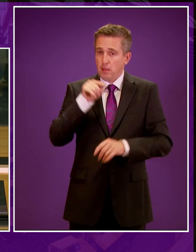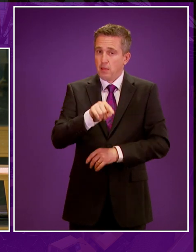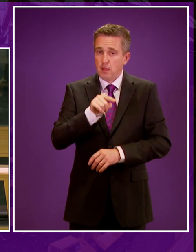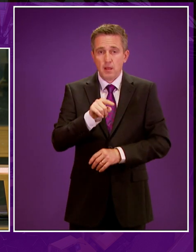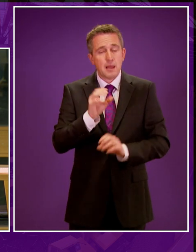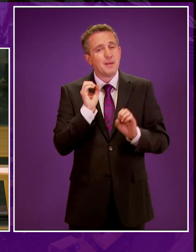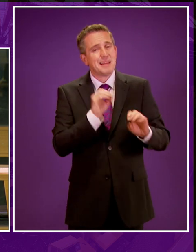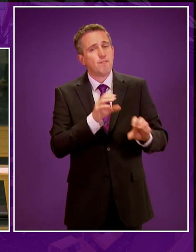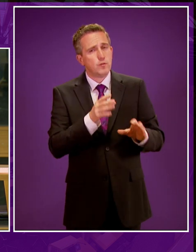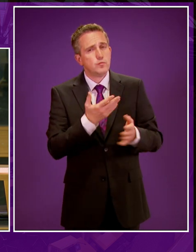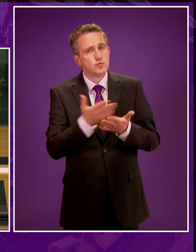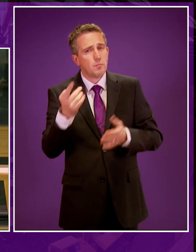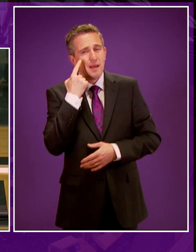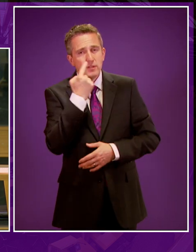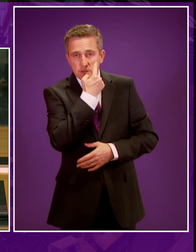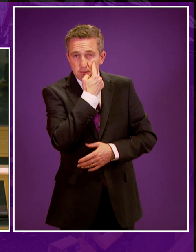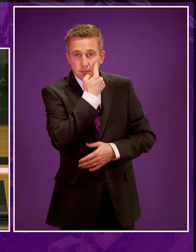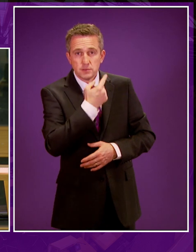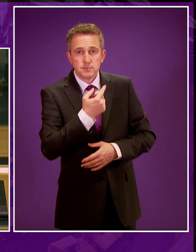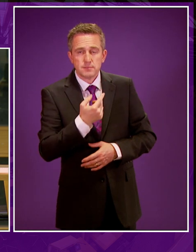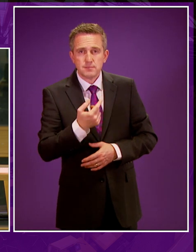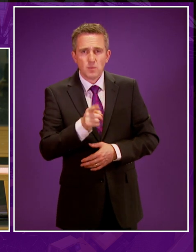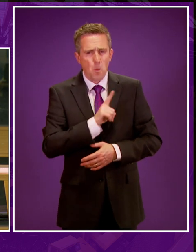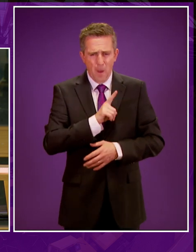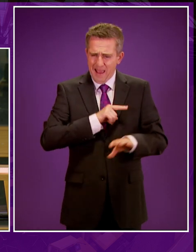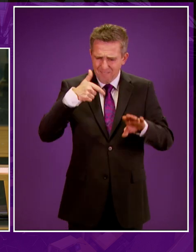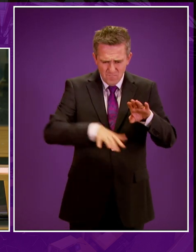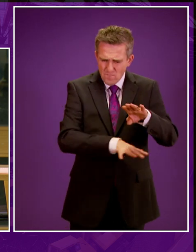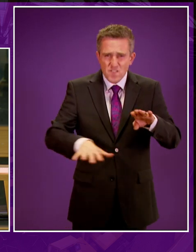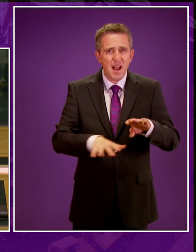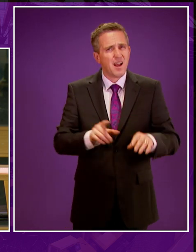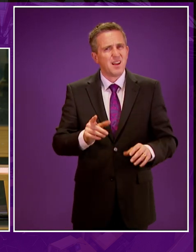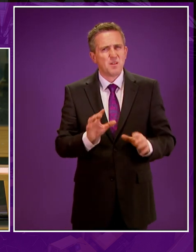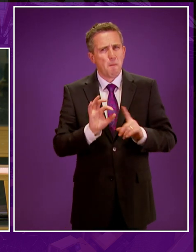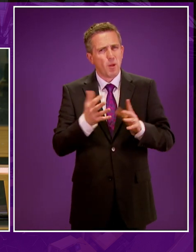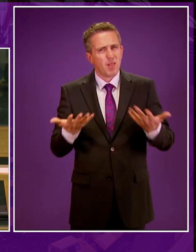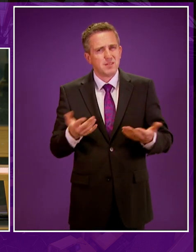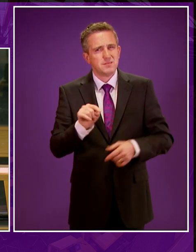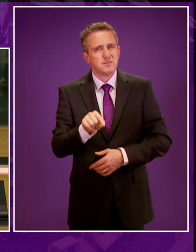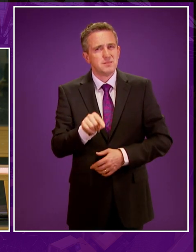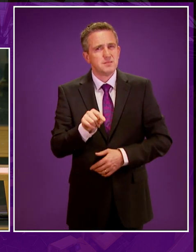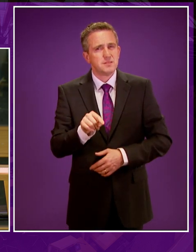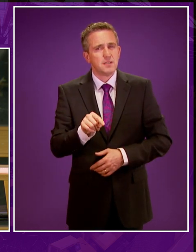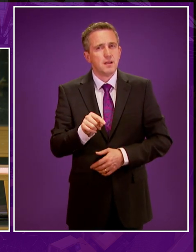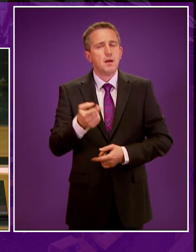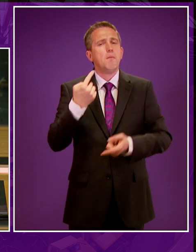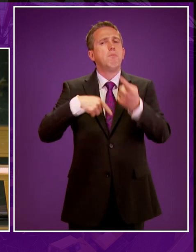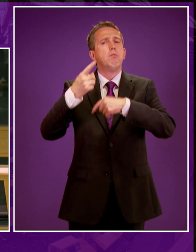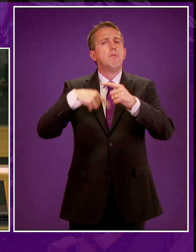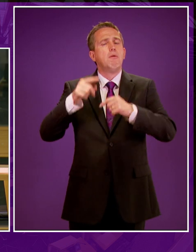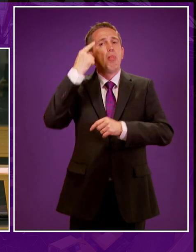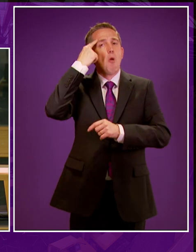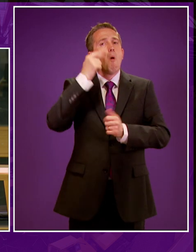let me spread some light on the matter. There's actually little point to fracking in general. What once possibly seemed to be a promising